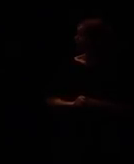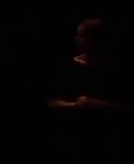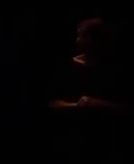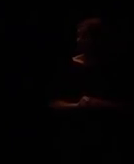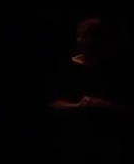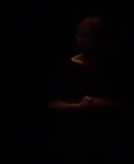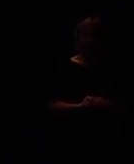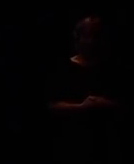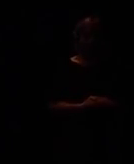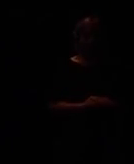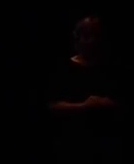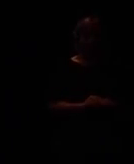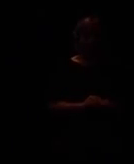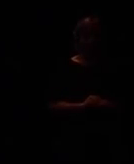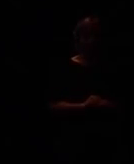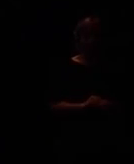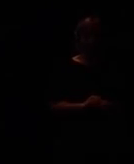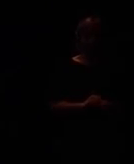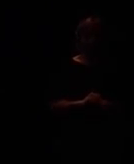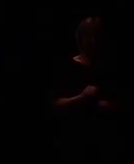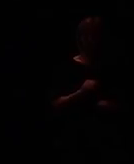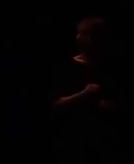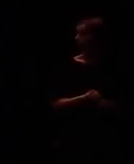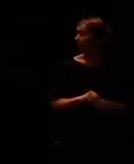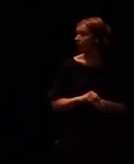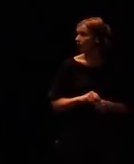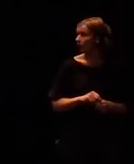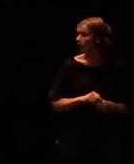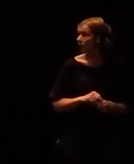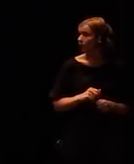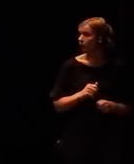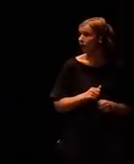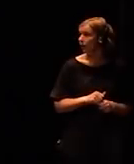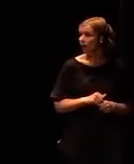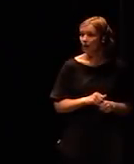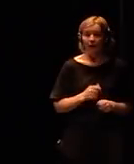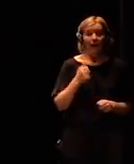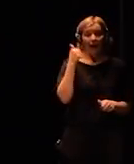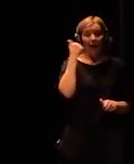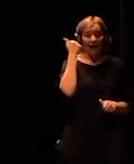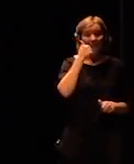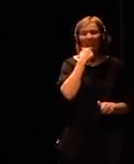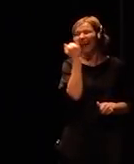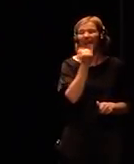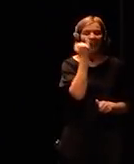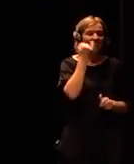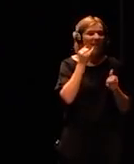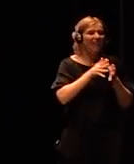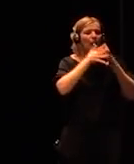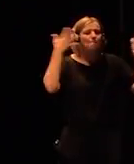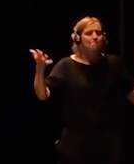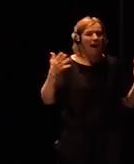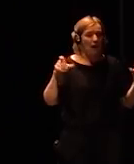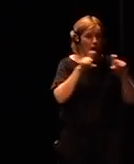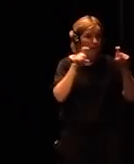the companies that collect them. Okay, this is the CEO of the biggest technology company in the world. This is the company that makes the most